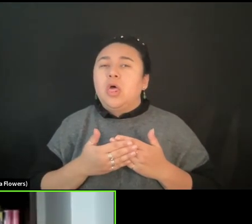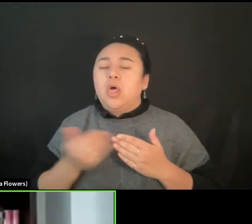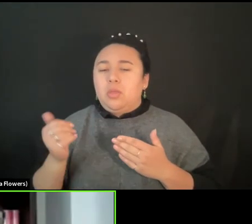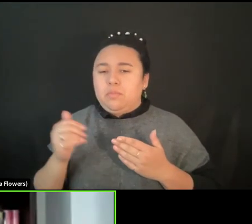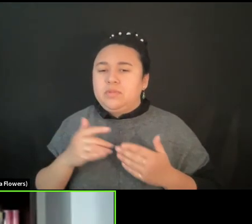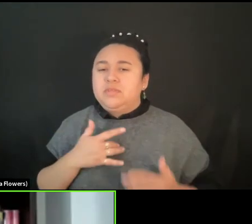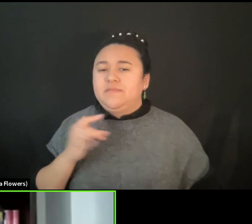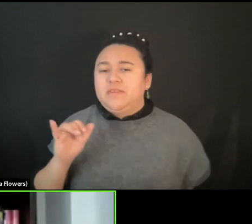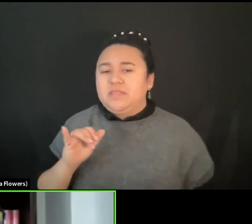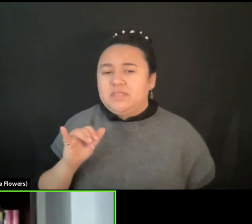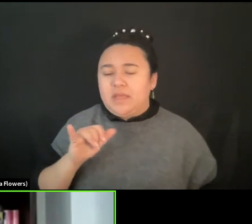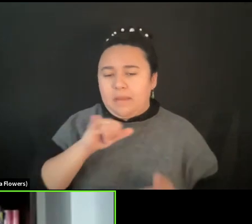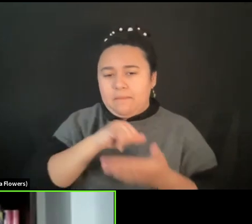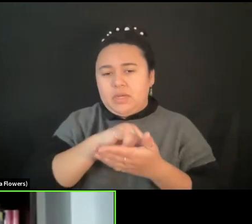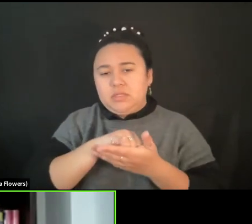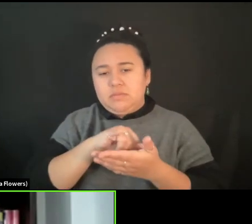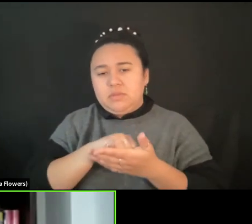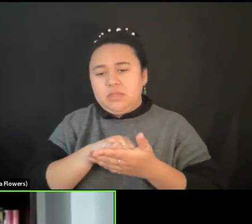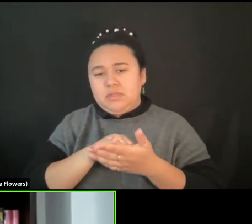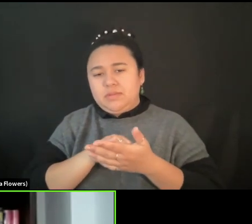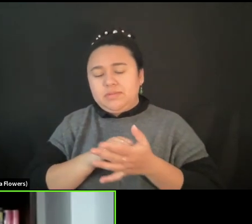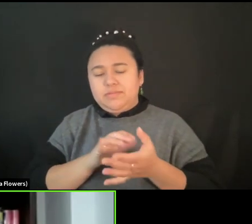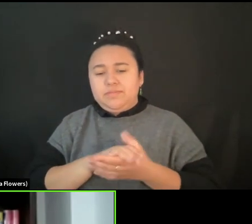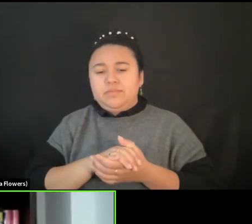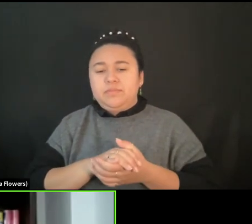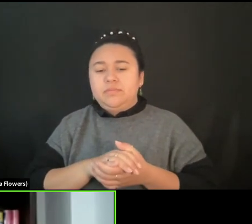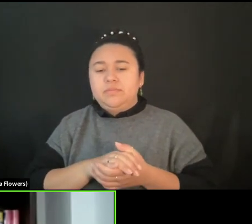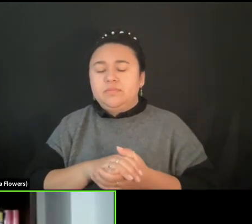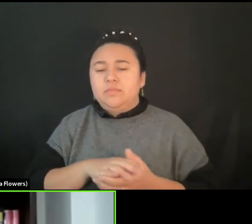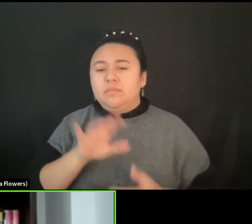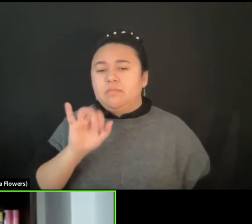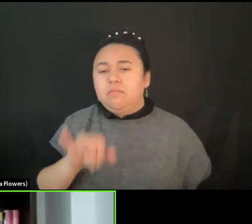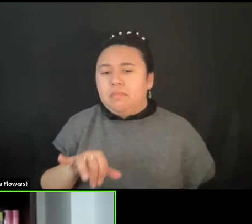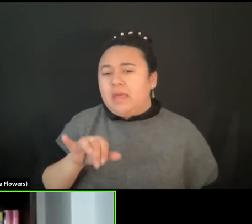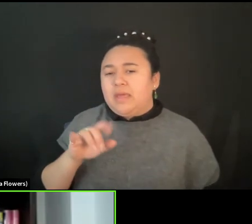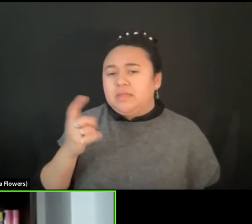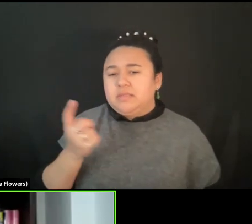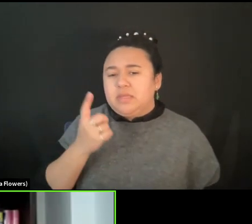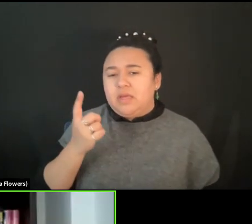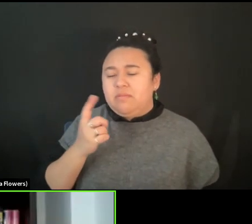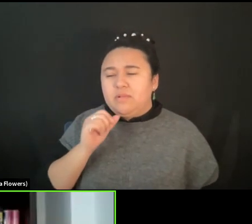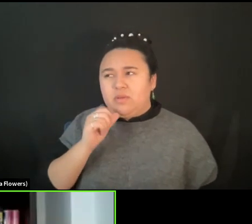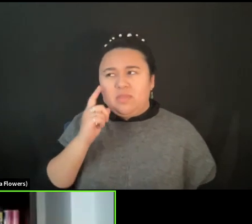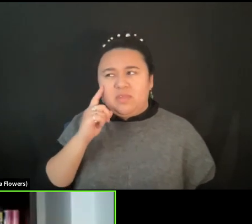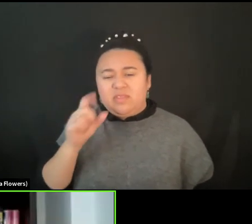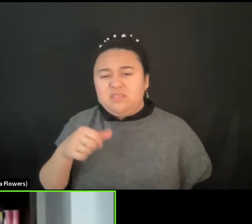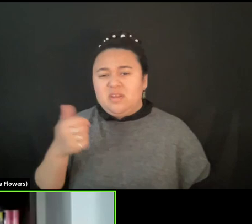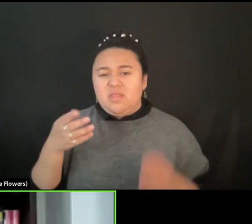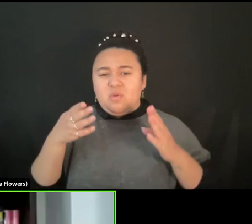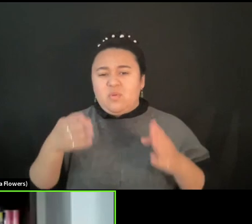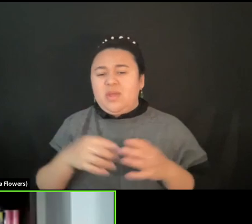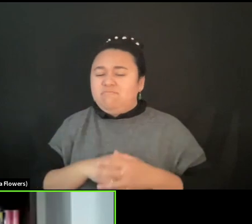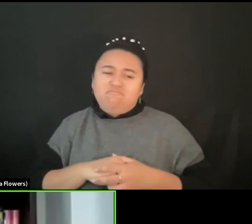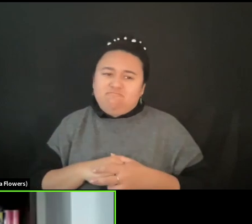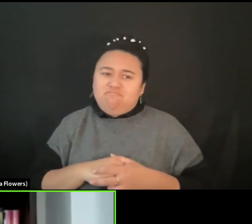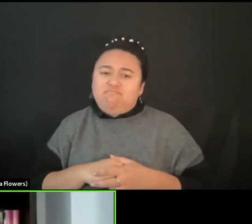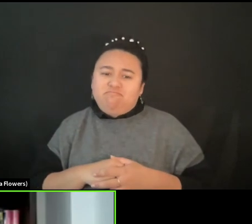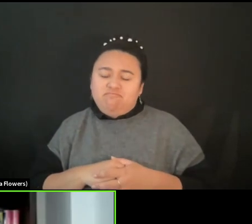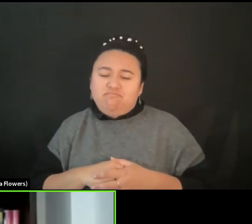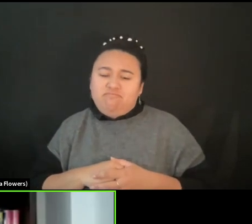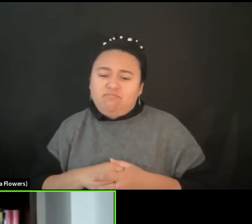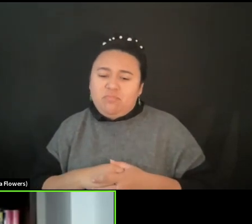But it's something that we don't think there's any other way. And